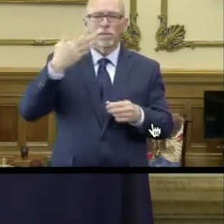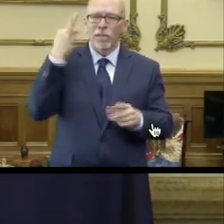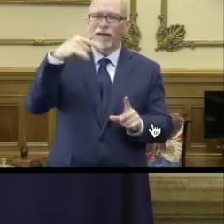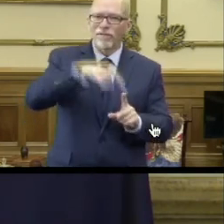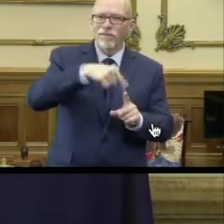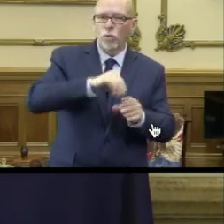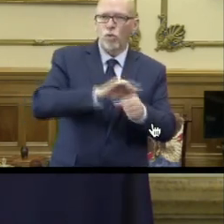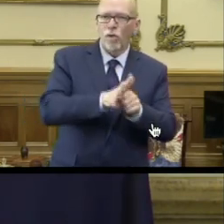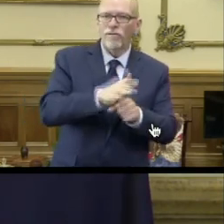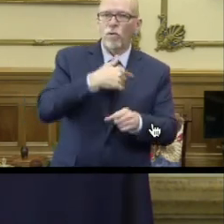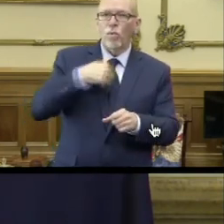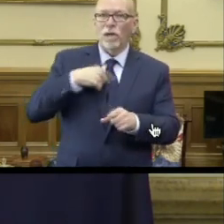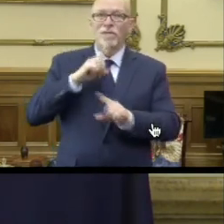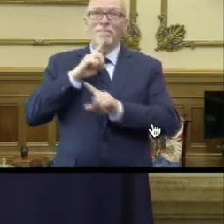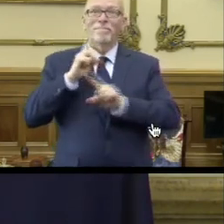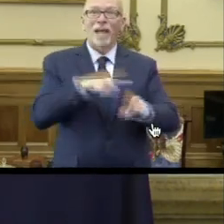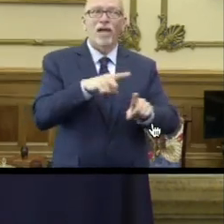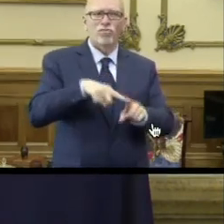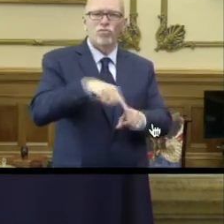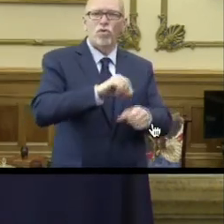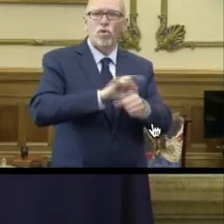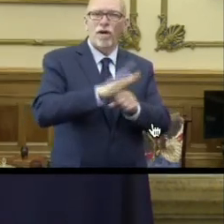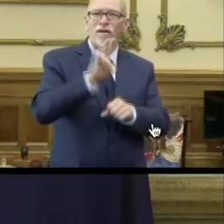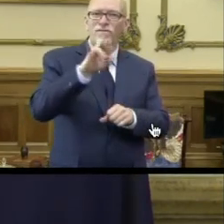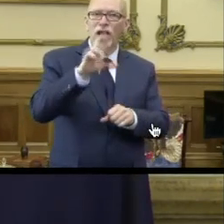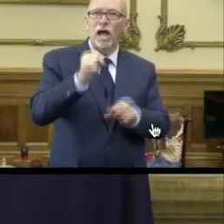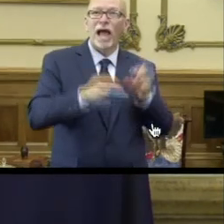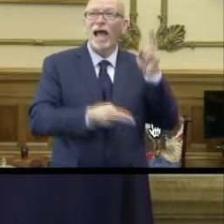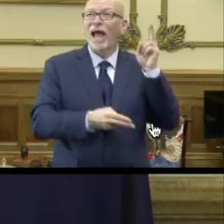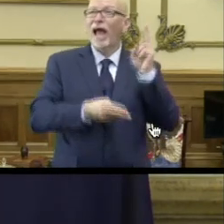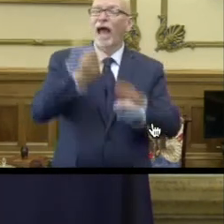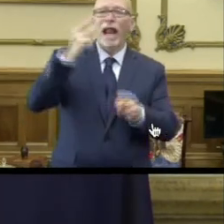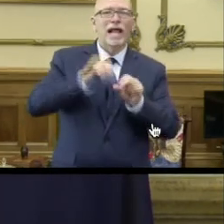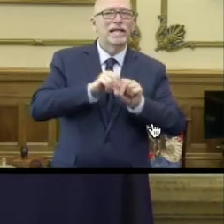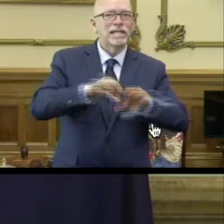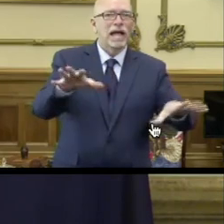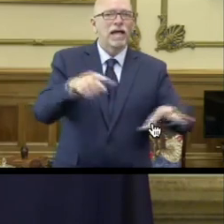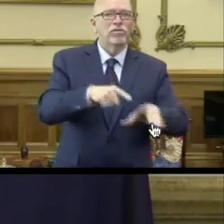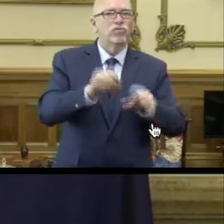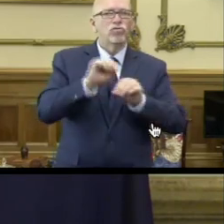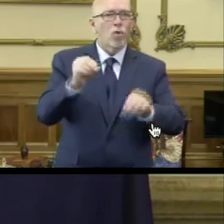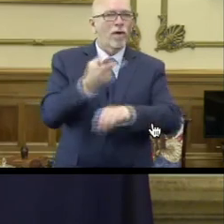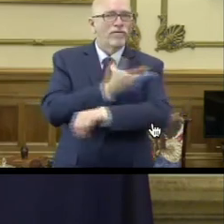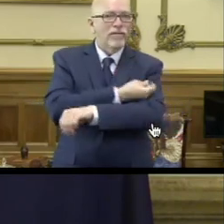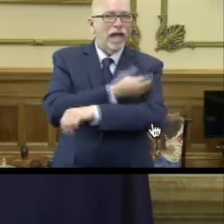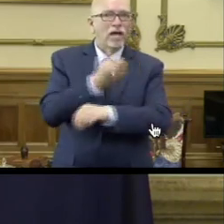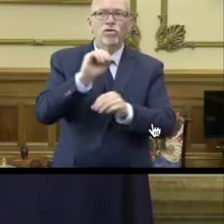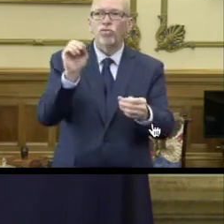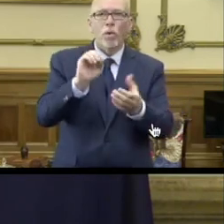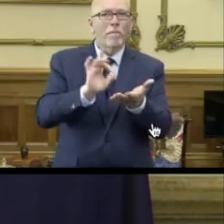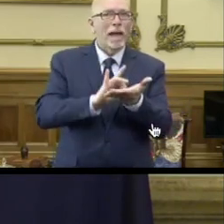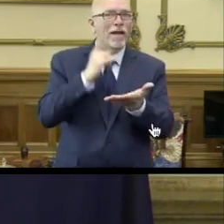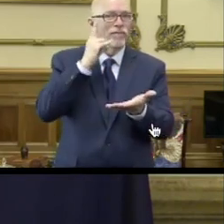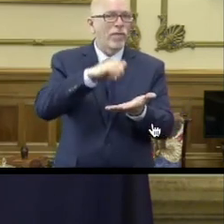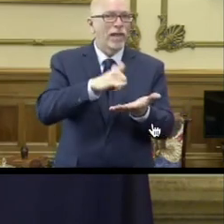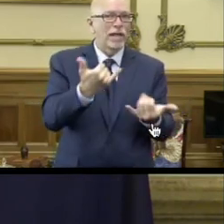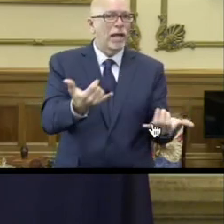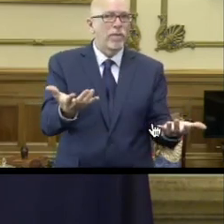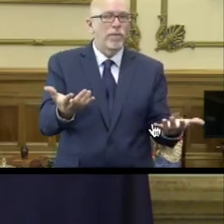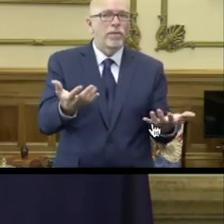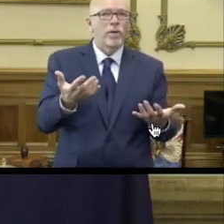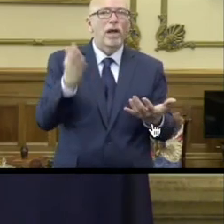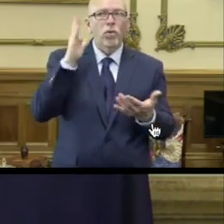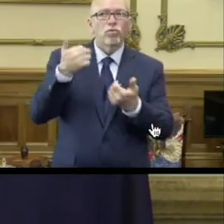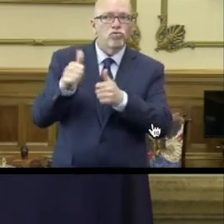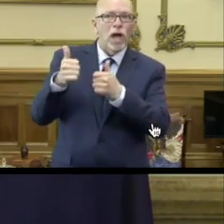We are responding to a virus that is highly contagious, that has no vaccine or therapeutic in my mind right now. That's been, I know